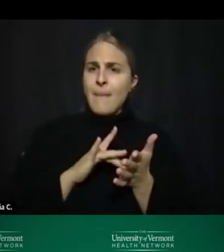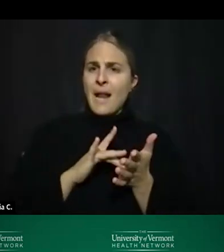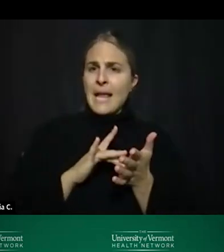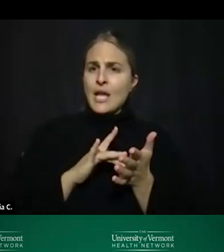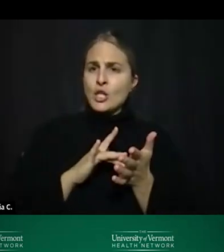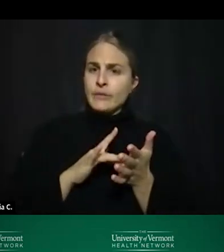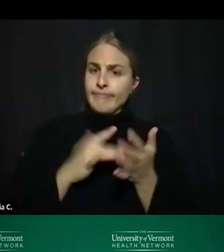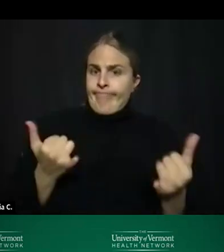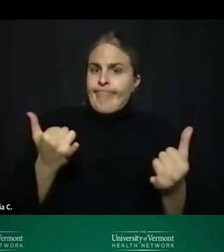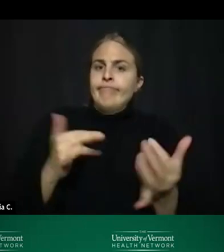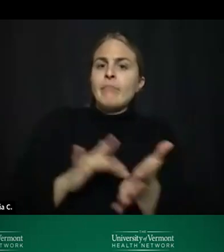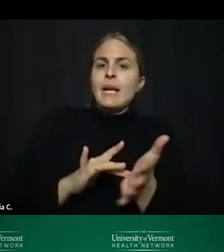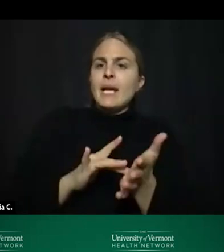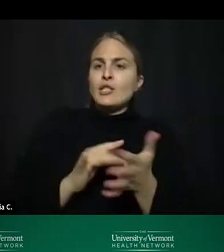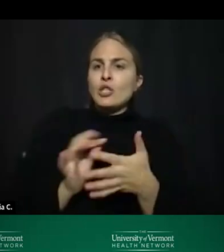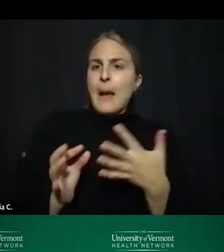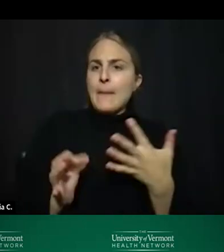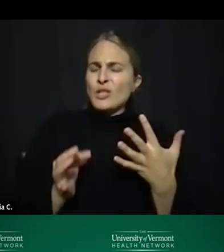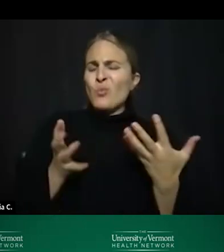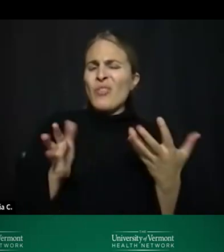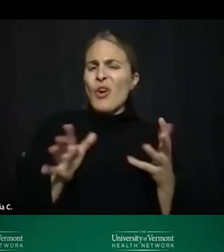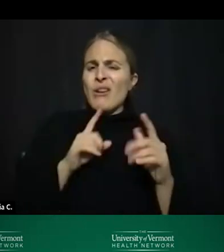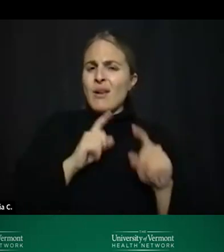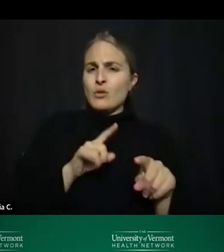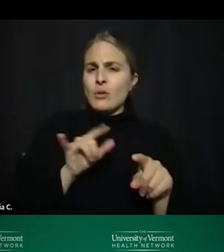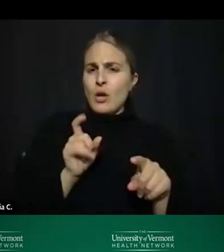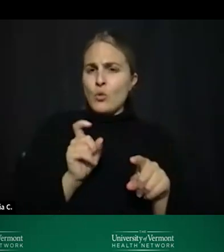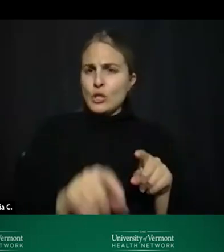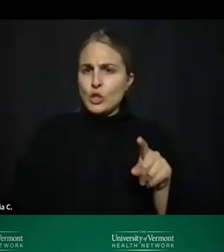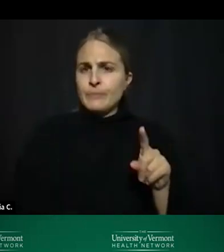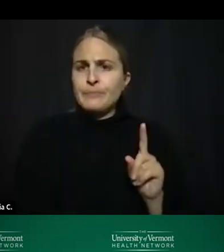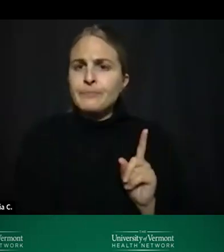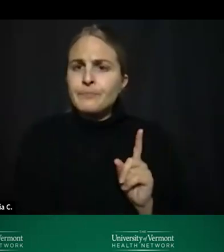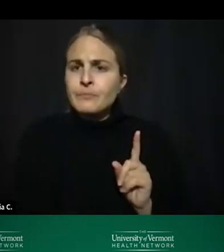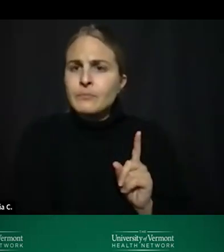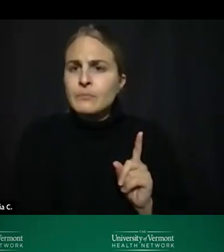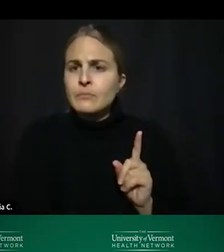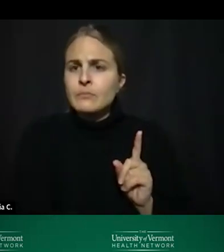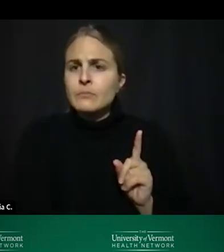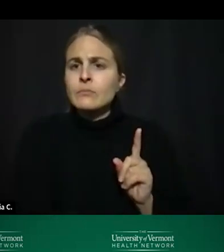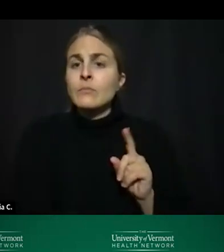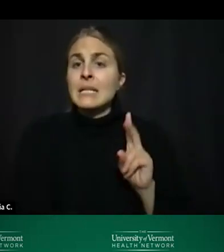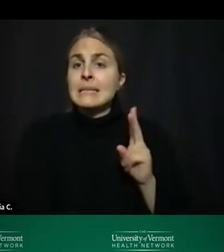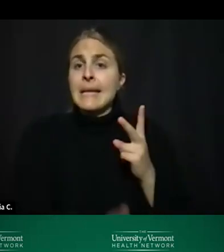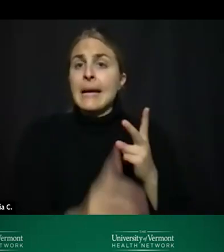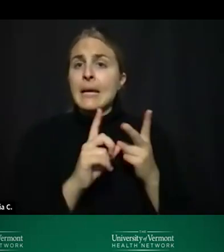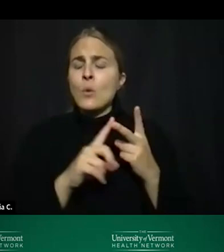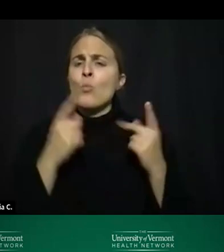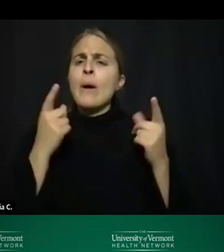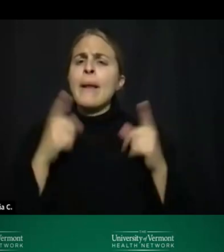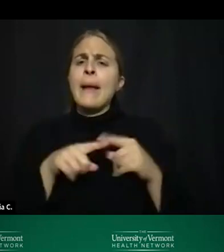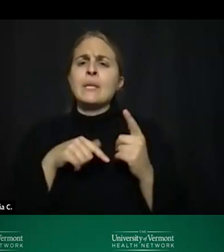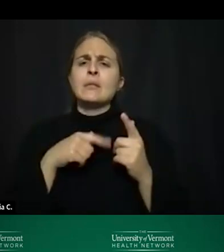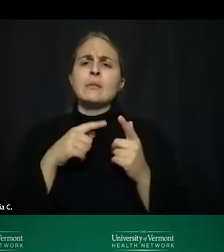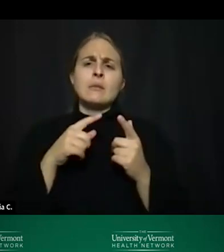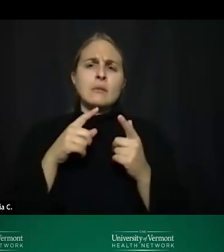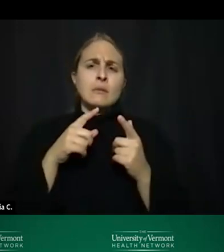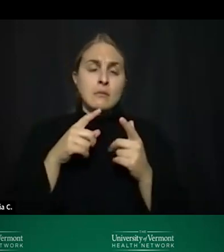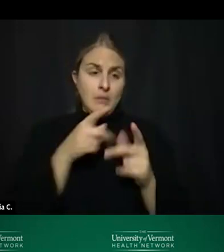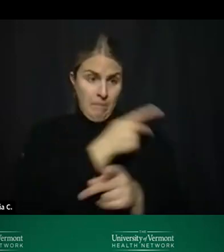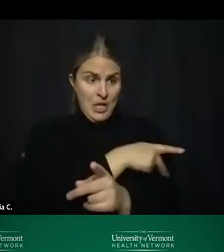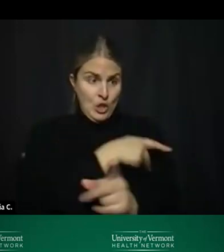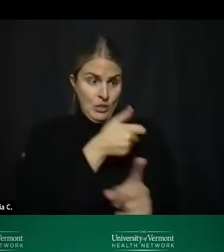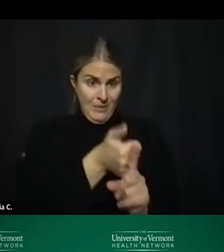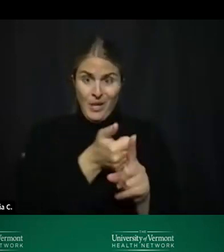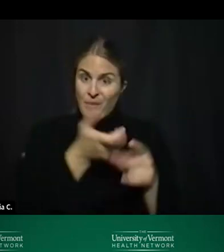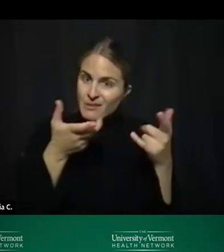management options and i think we've addressed that um the second question is what happens to patients who are